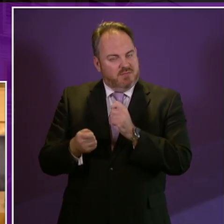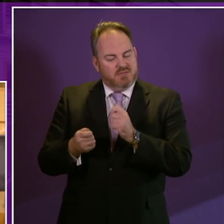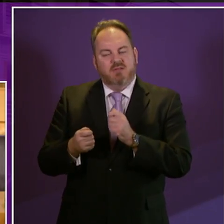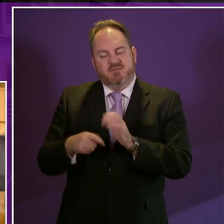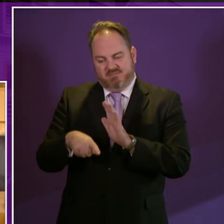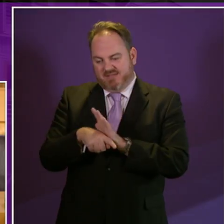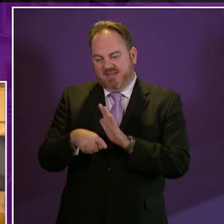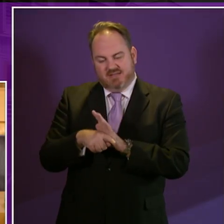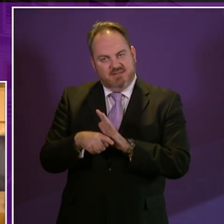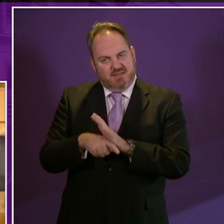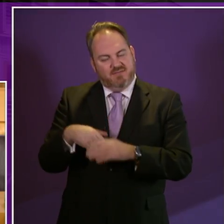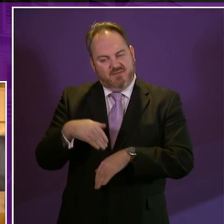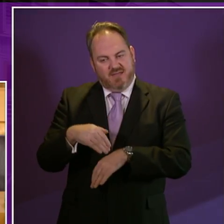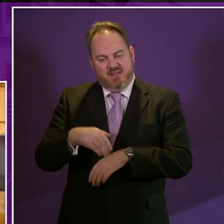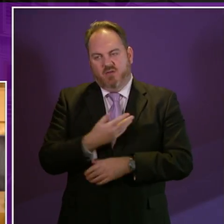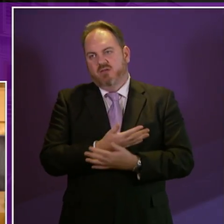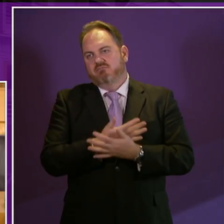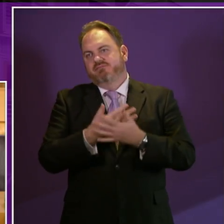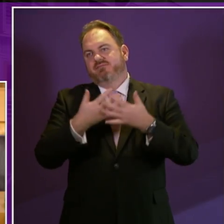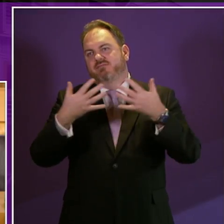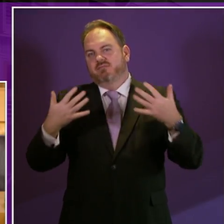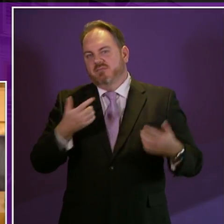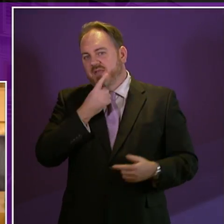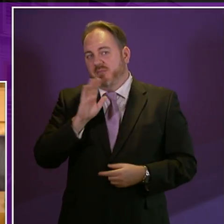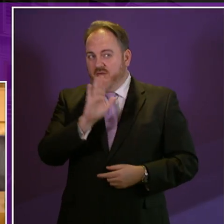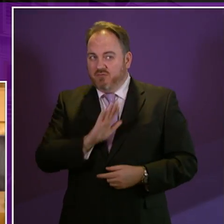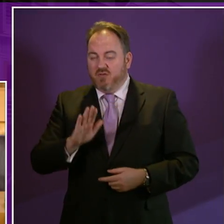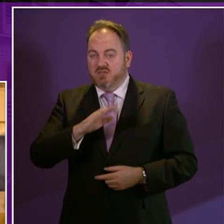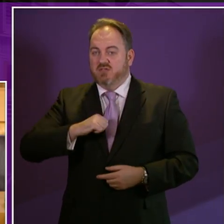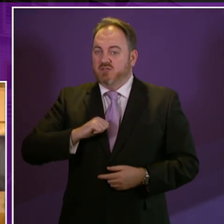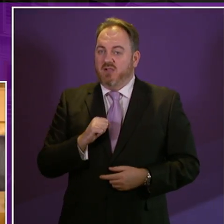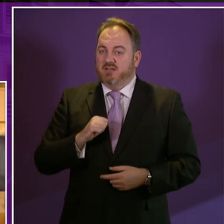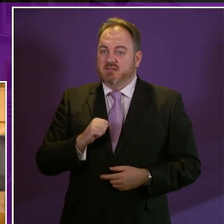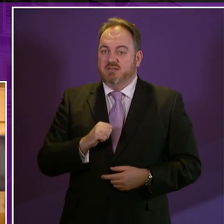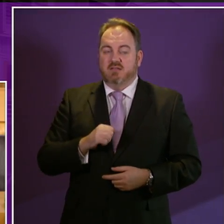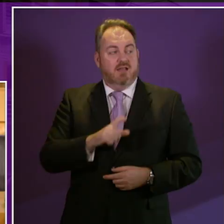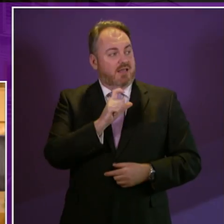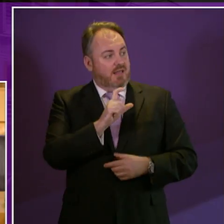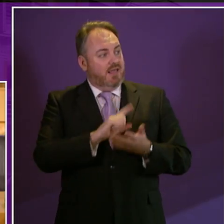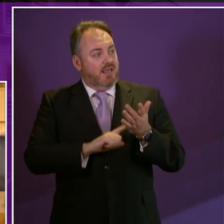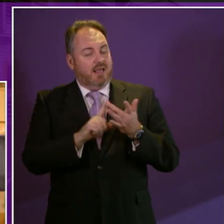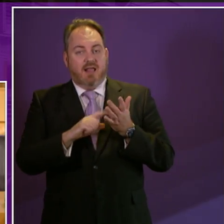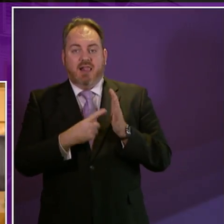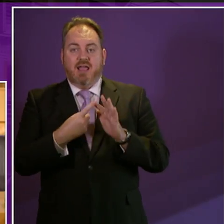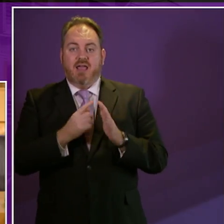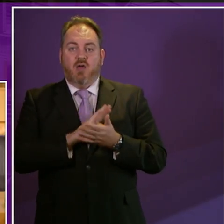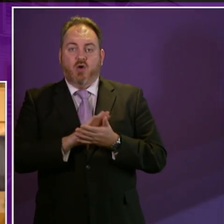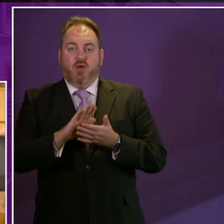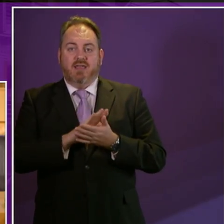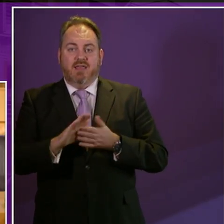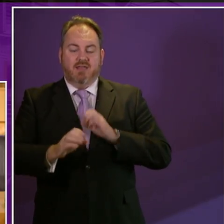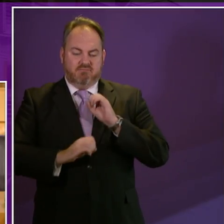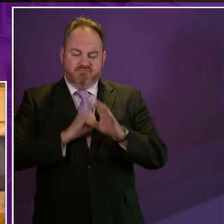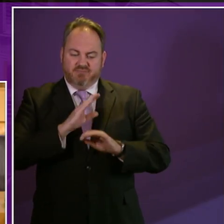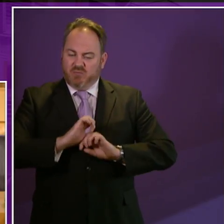was a very serious setback to this agenda I think Claire Hawkey spoke eloquently about her constituent